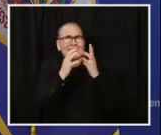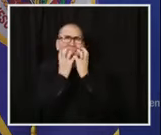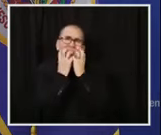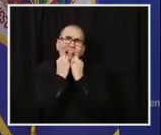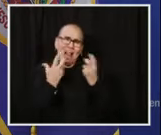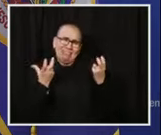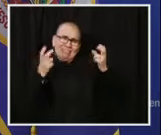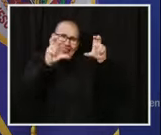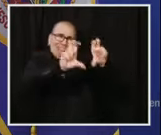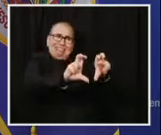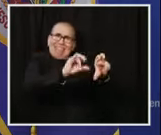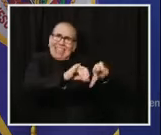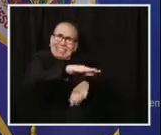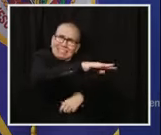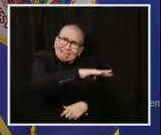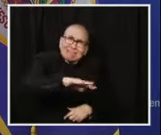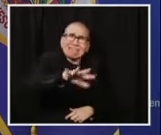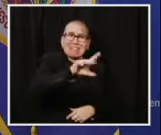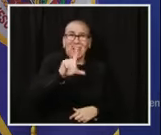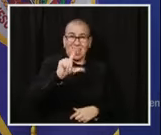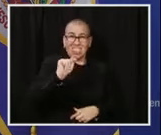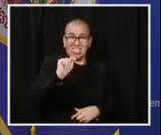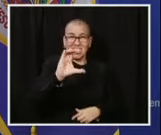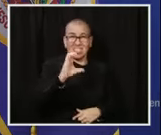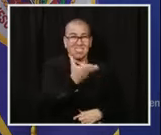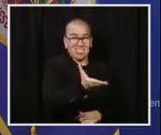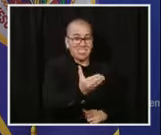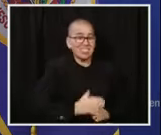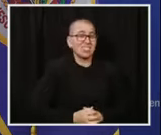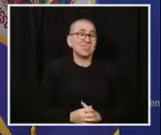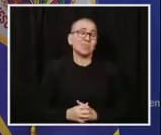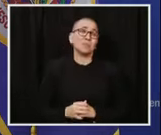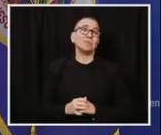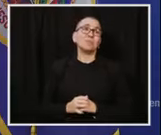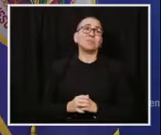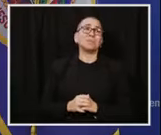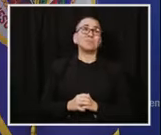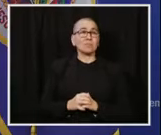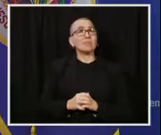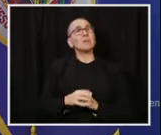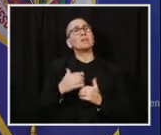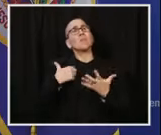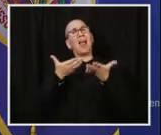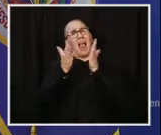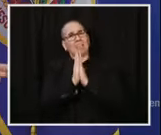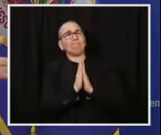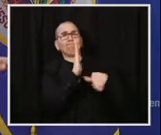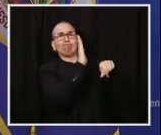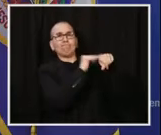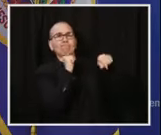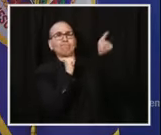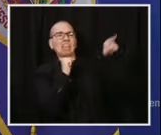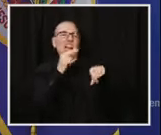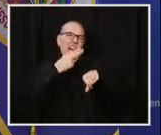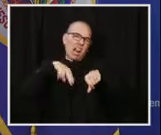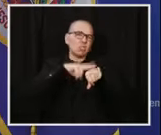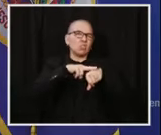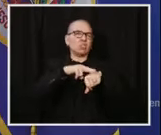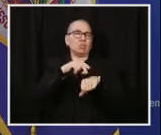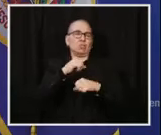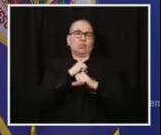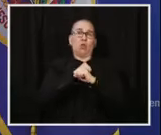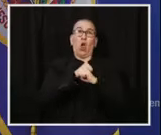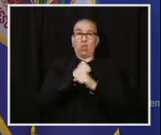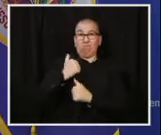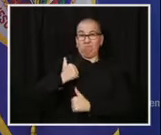And we also, once again, asked for our National Guard to be of help. And you're going to hear today, you'll hear a little bit of a detailed